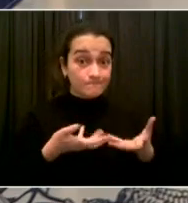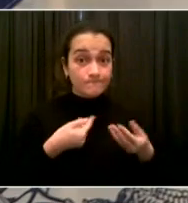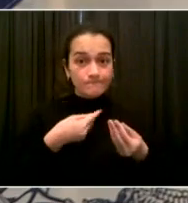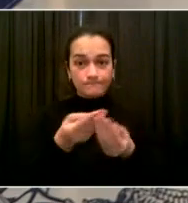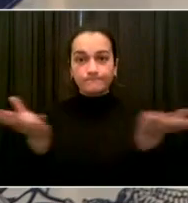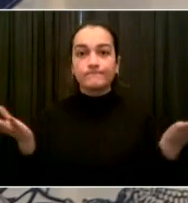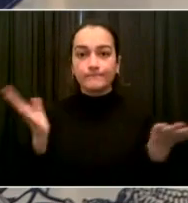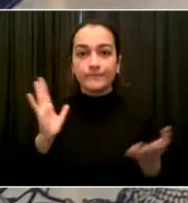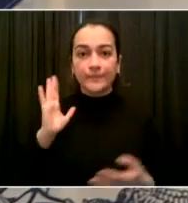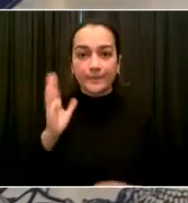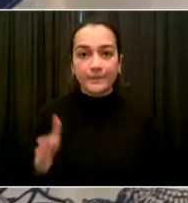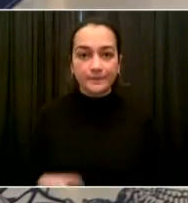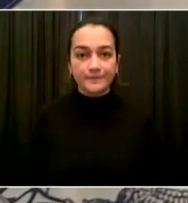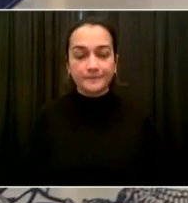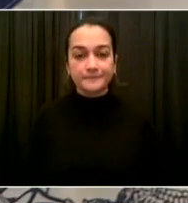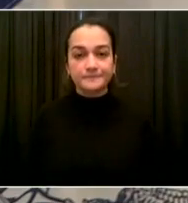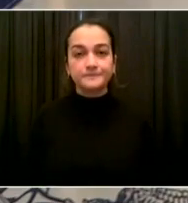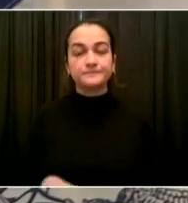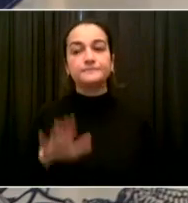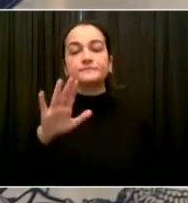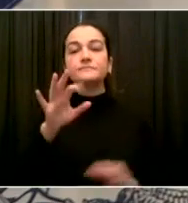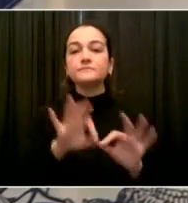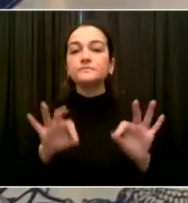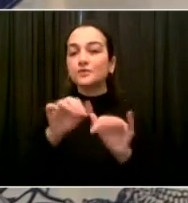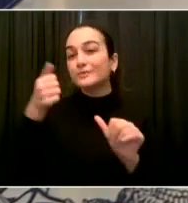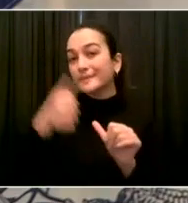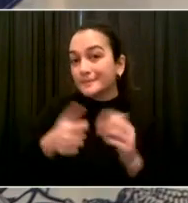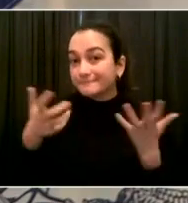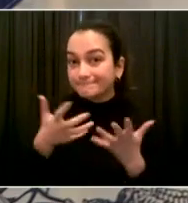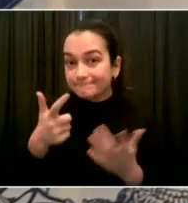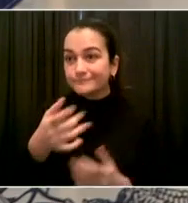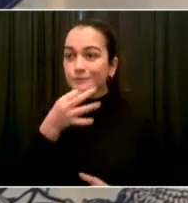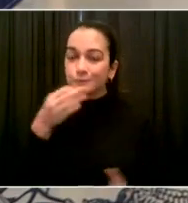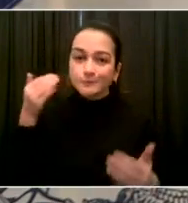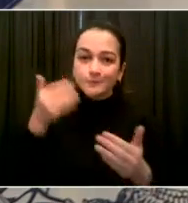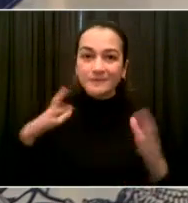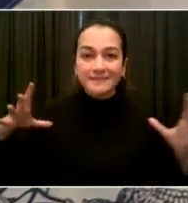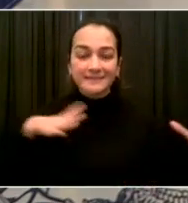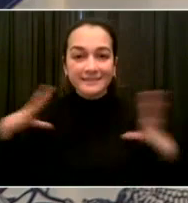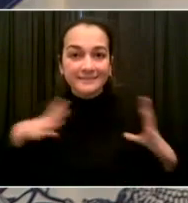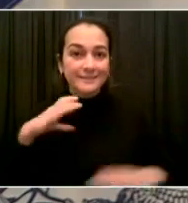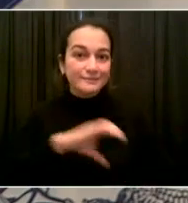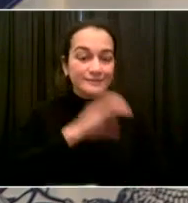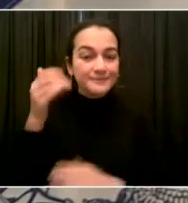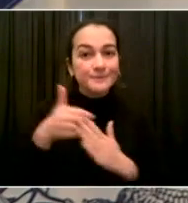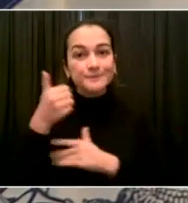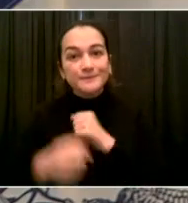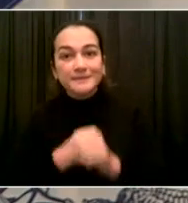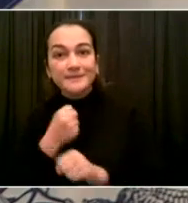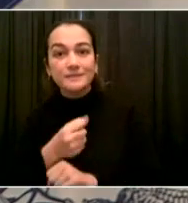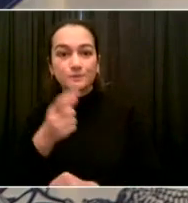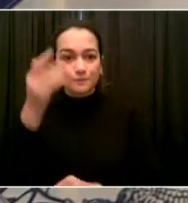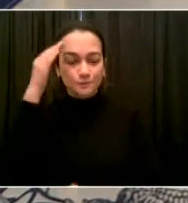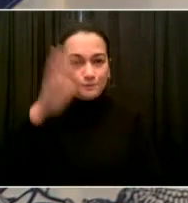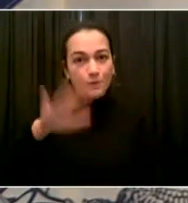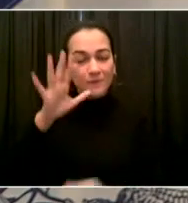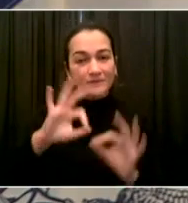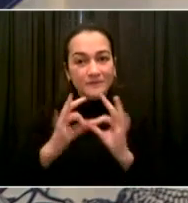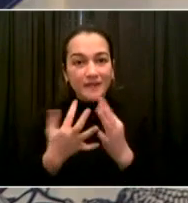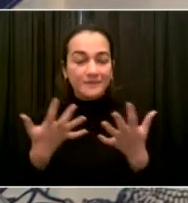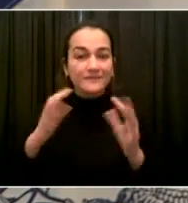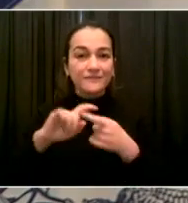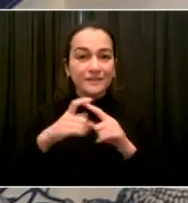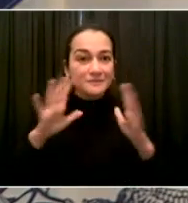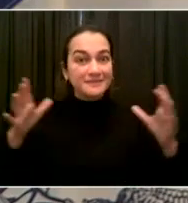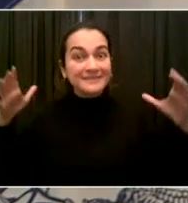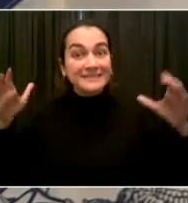to go visit everyone else and to make sure your loved ones are going to be safe. And obviously, as per usual, if anyone is not feeling